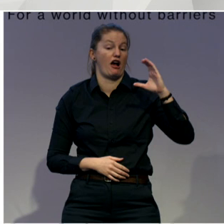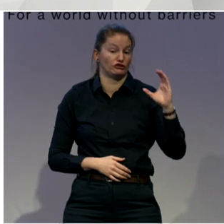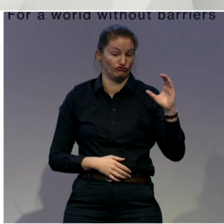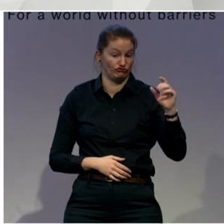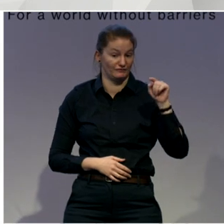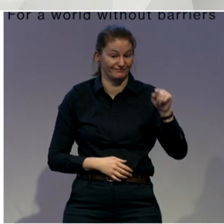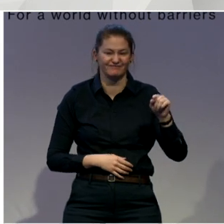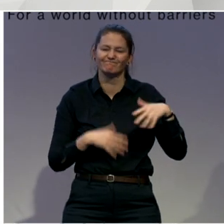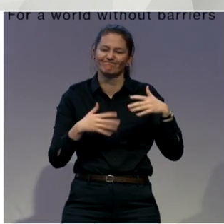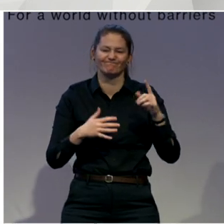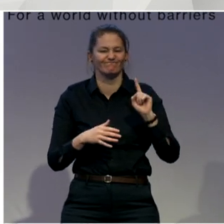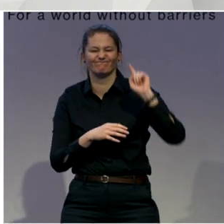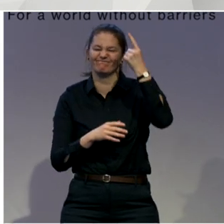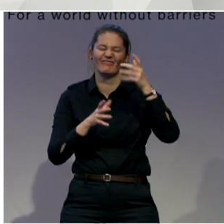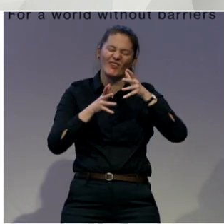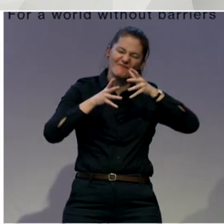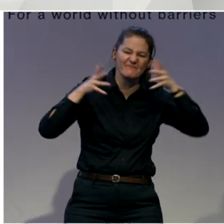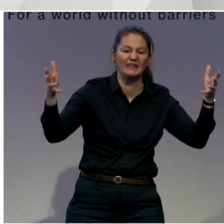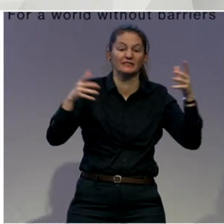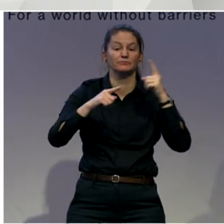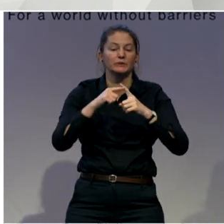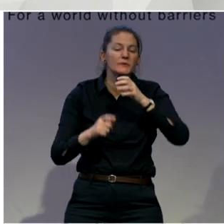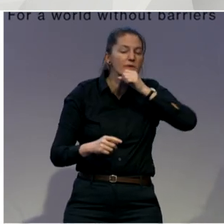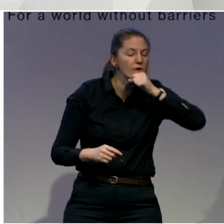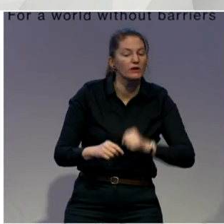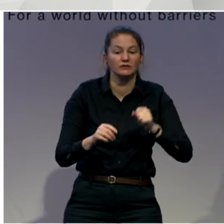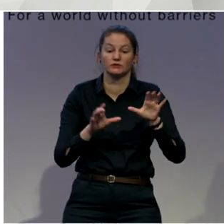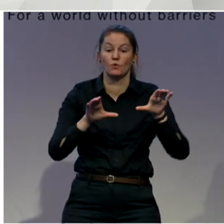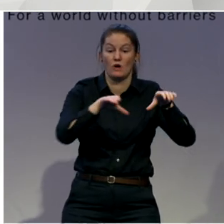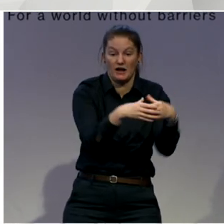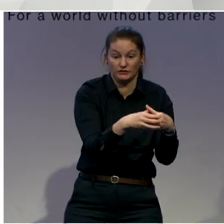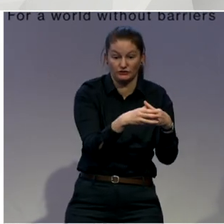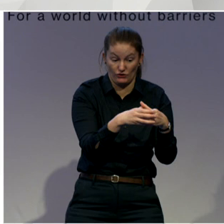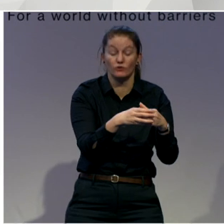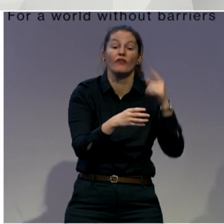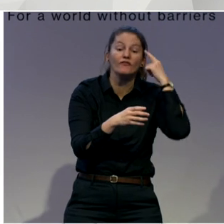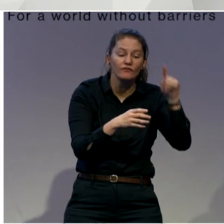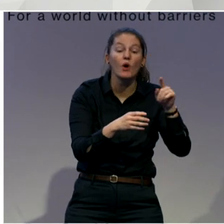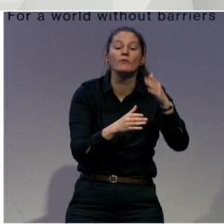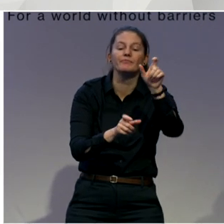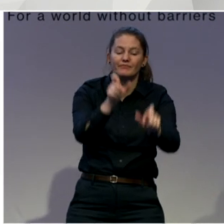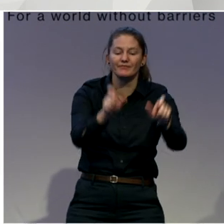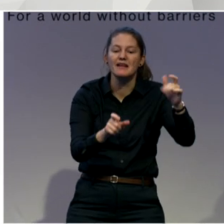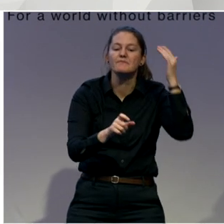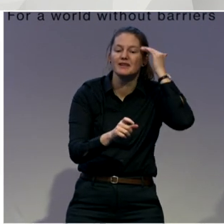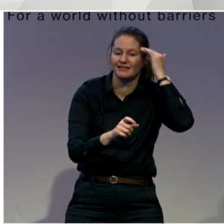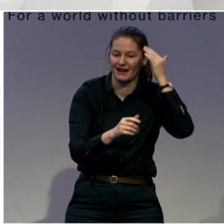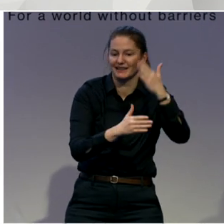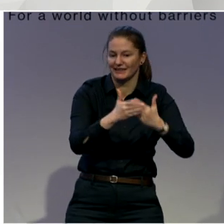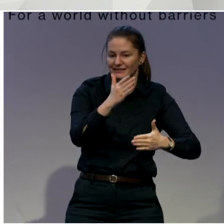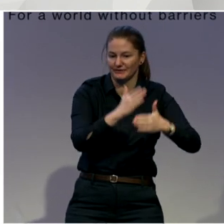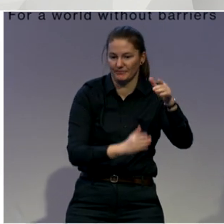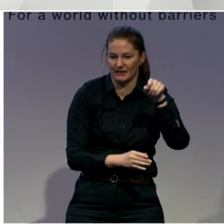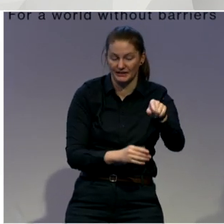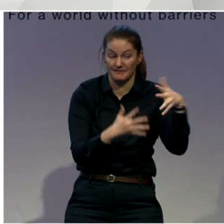intellectual and developmental disabilities in the United States. And it started in 1950 and